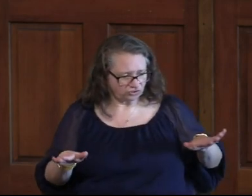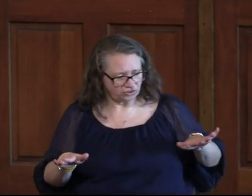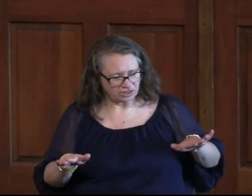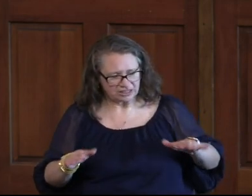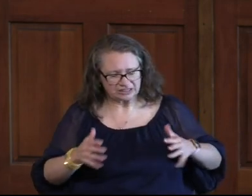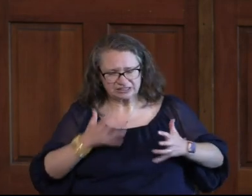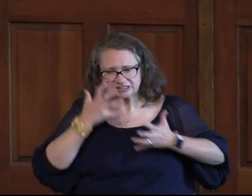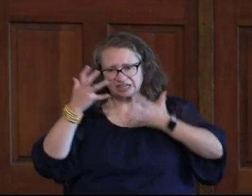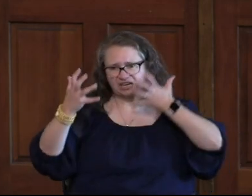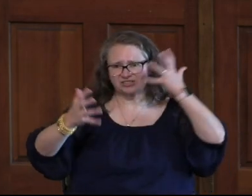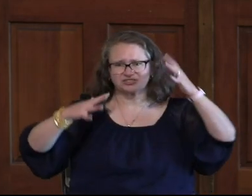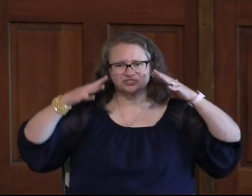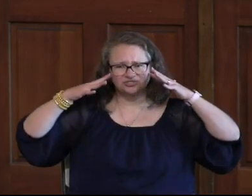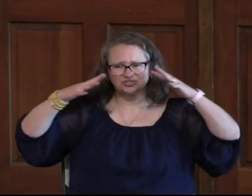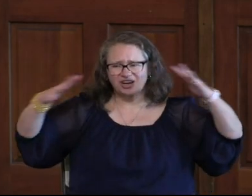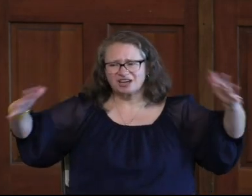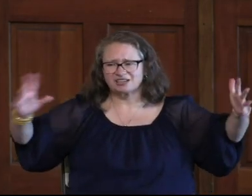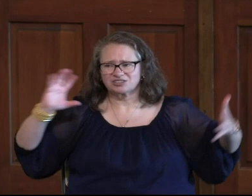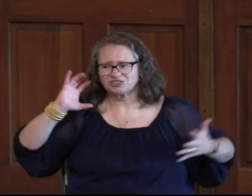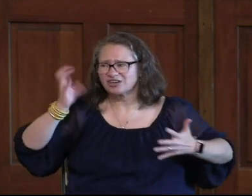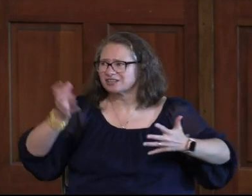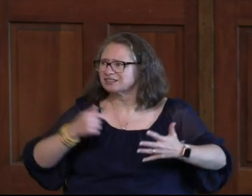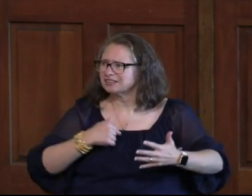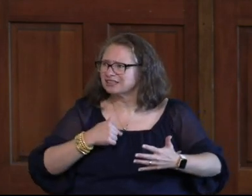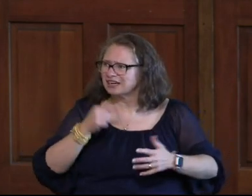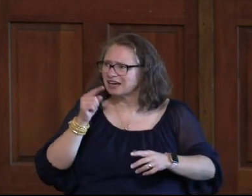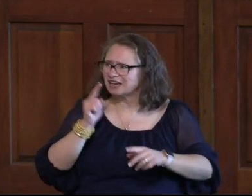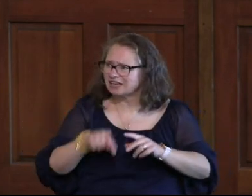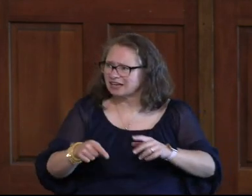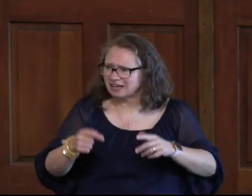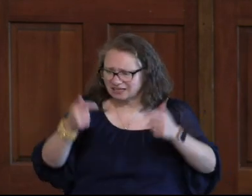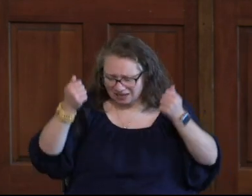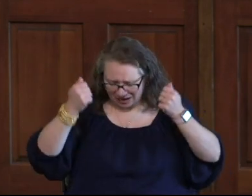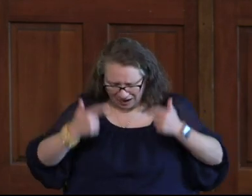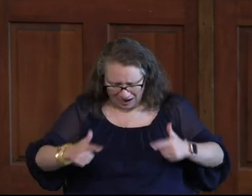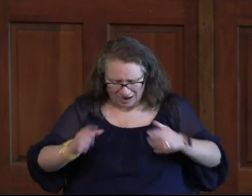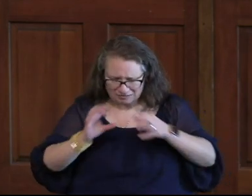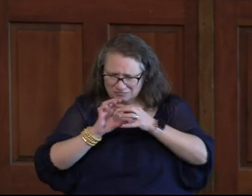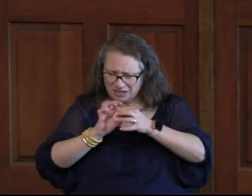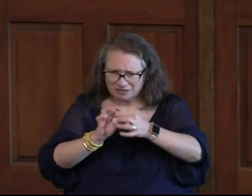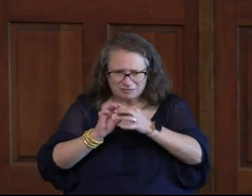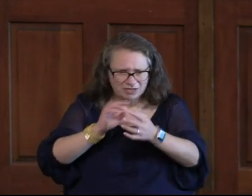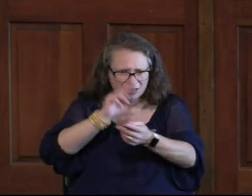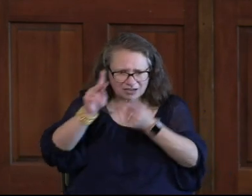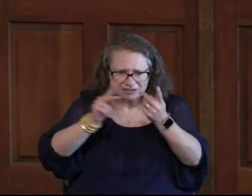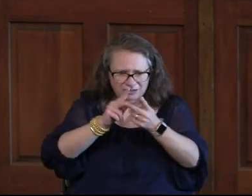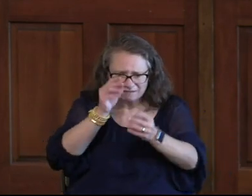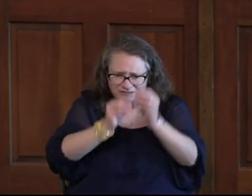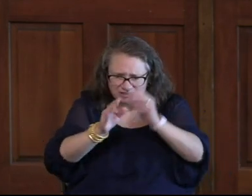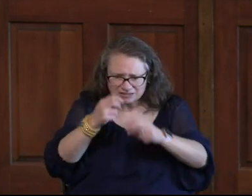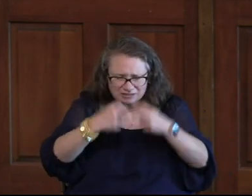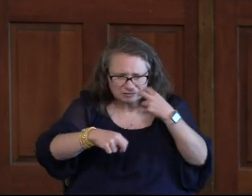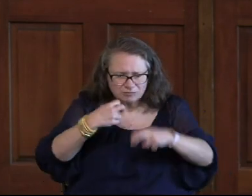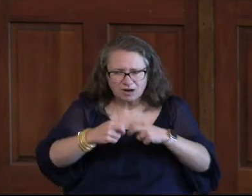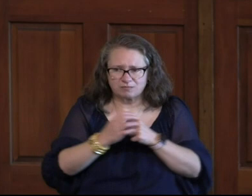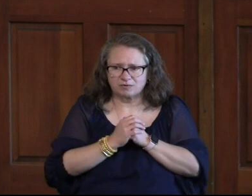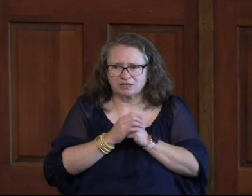Don't Of Screaming And Crying And Going Nuts And Why Can I Get It Together Why Can I Not Fix This